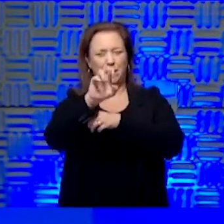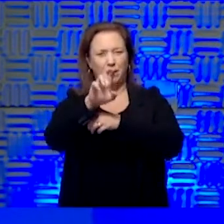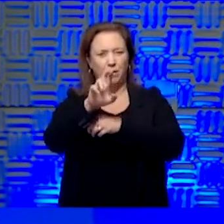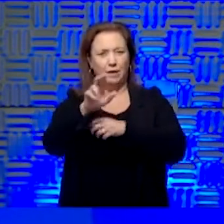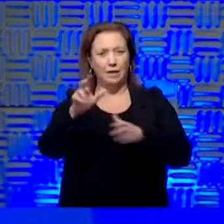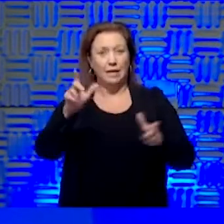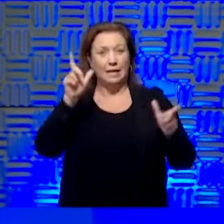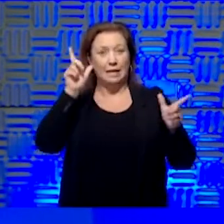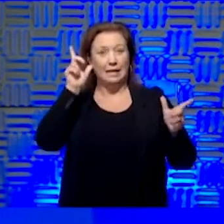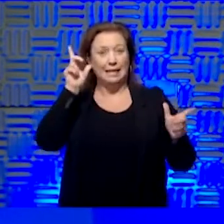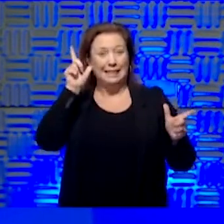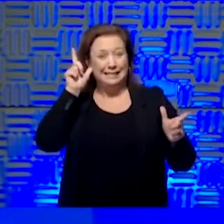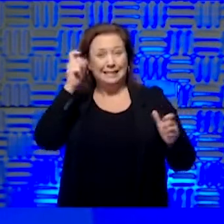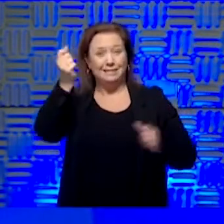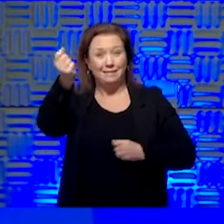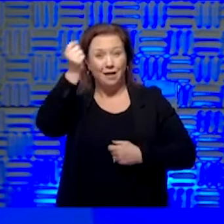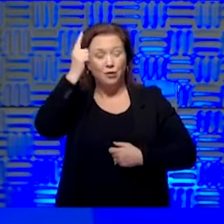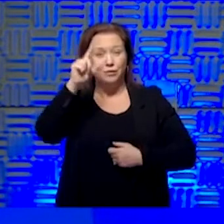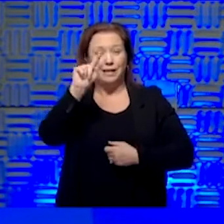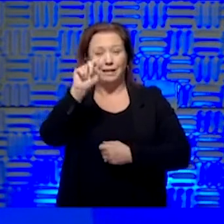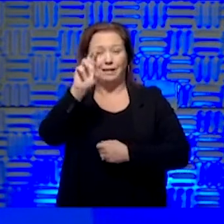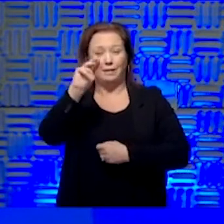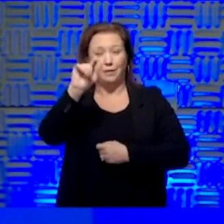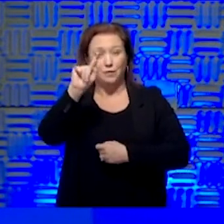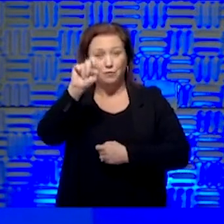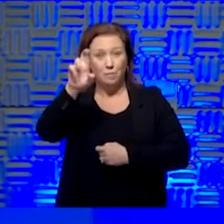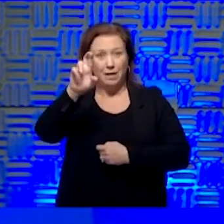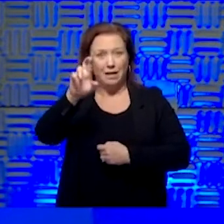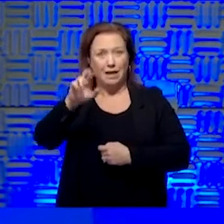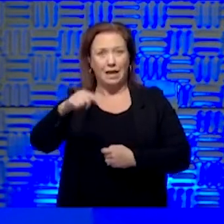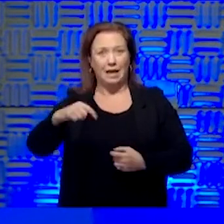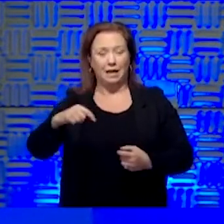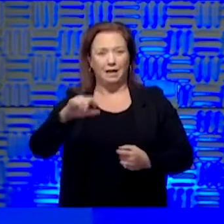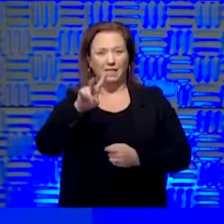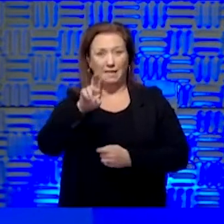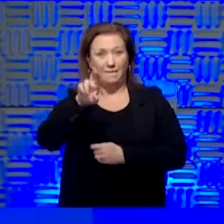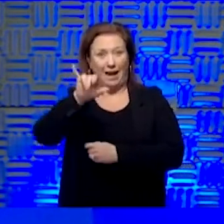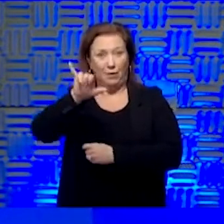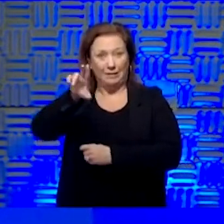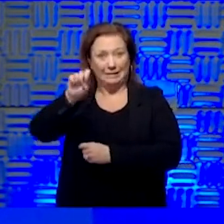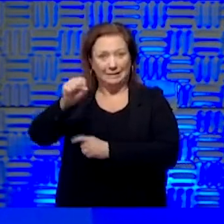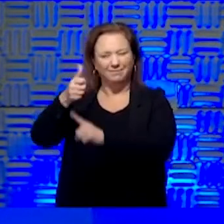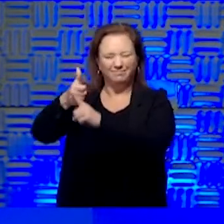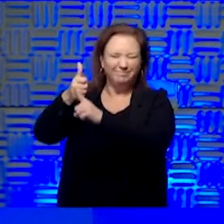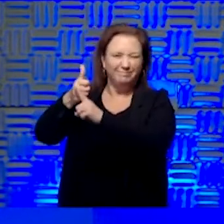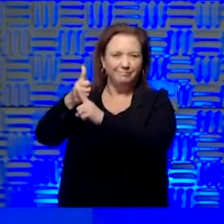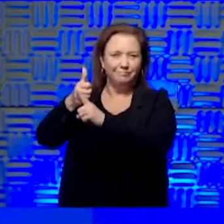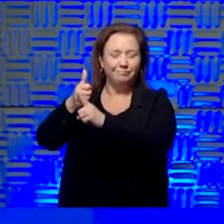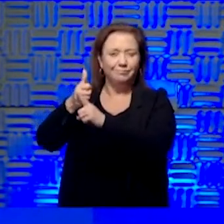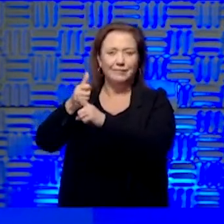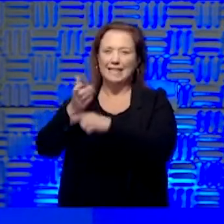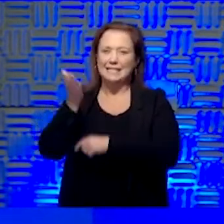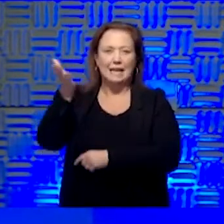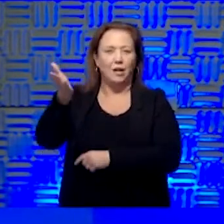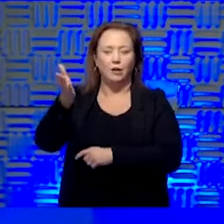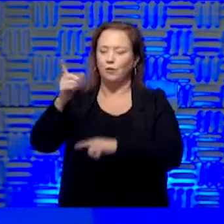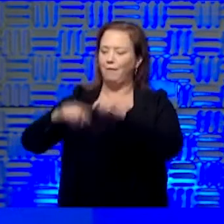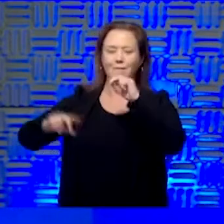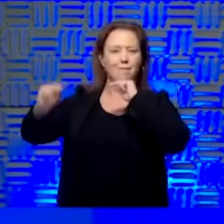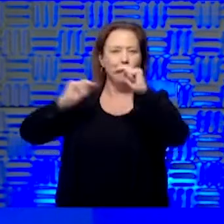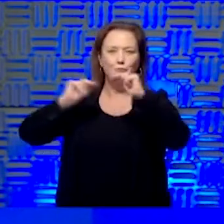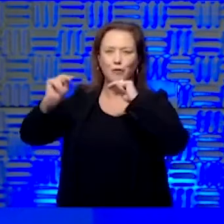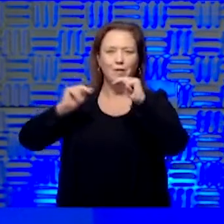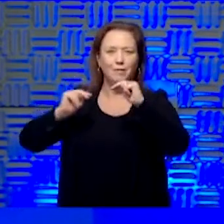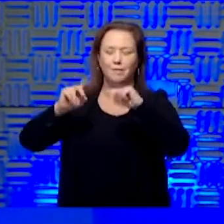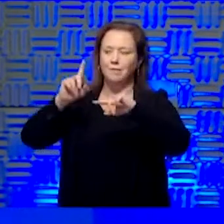listen and understand that the Terminator, i.e., the virus, is out there. It can't be bargained with. It can't be